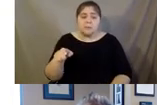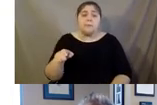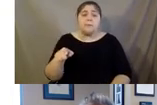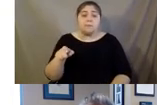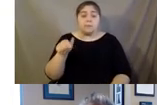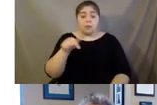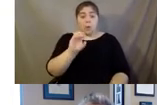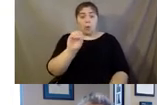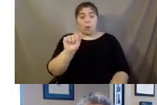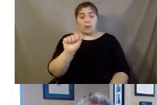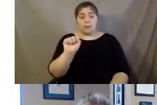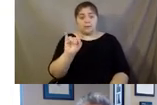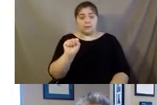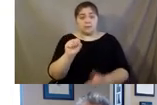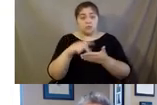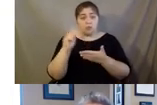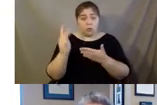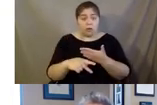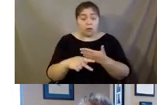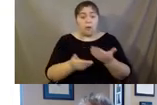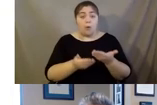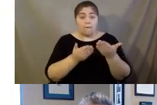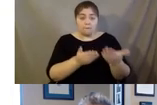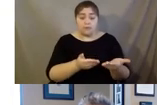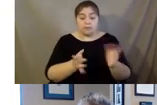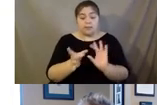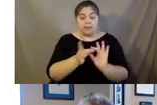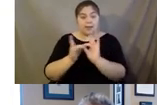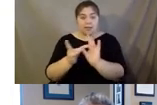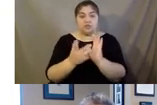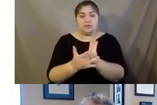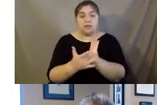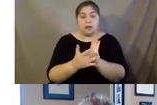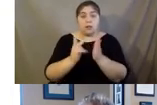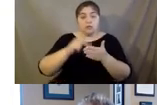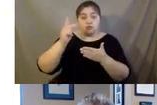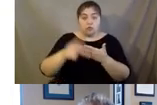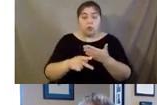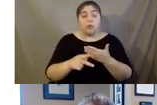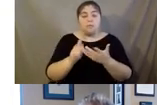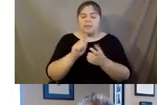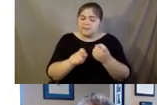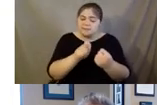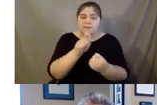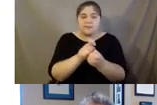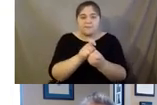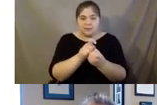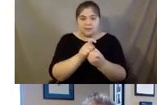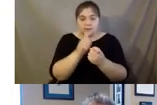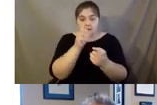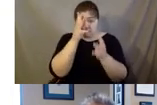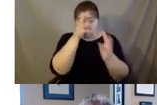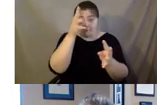OASIS program actually offers a connections technology program that's specifically created for older